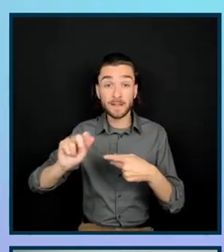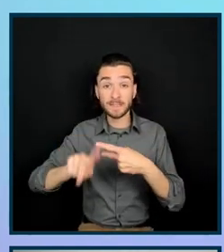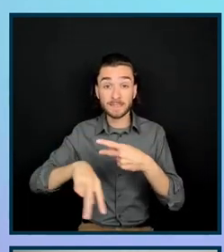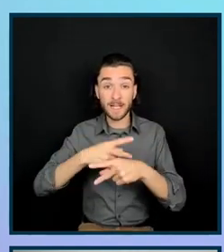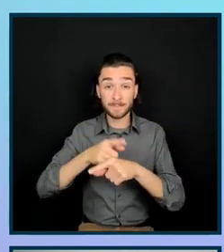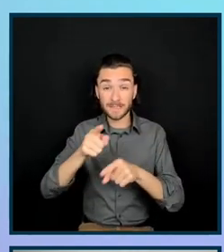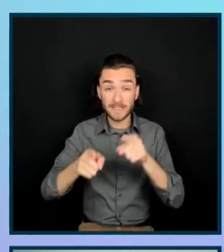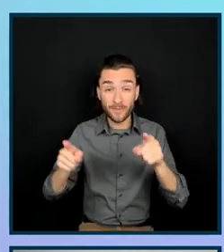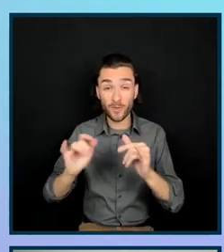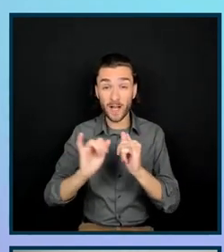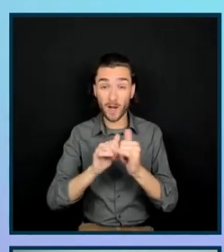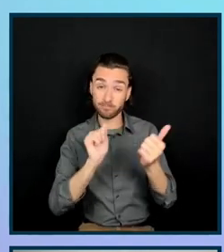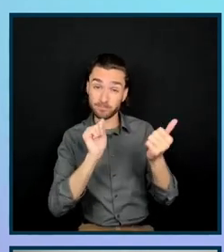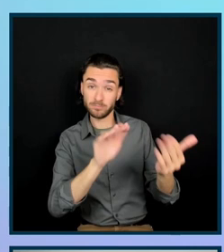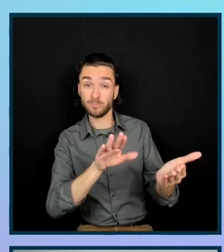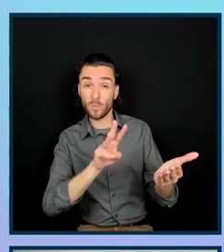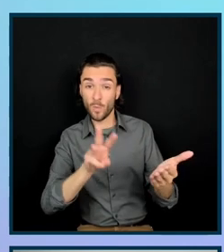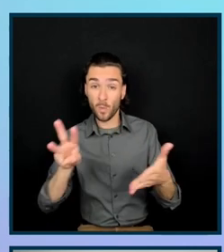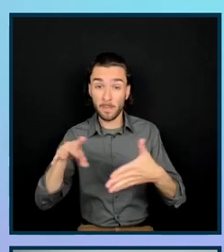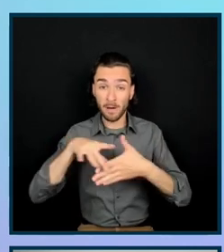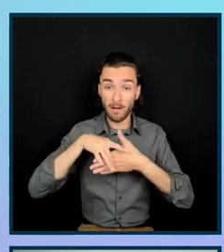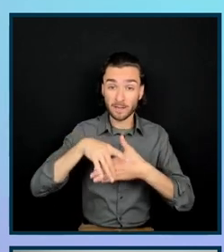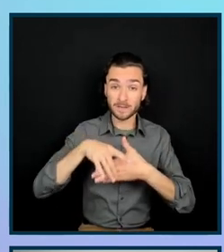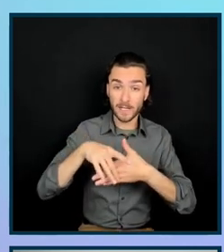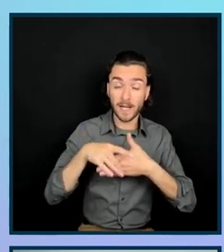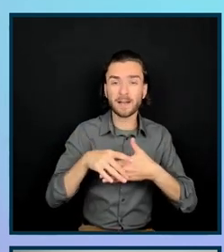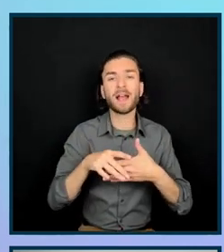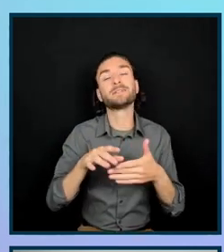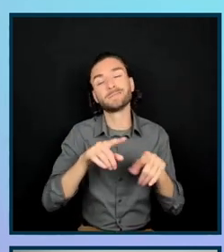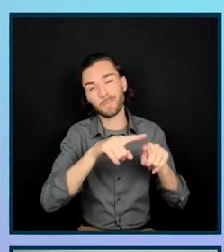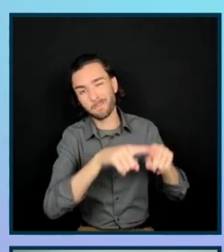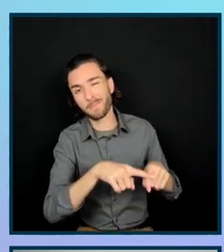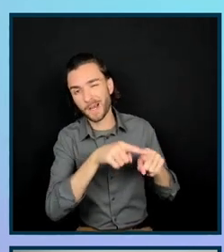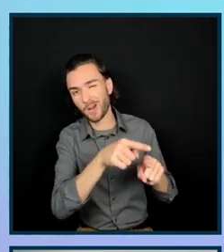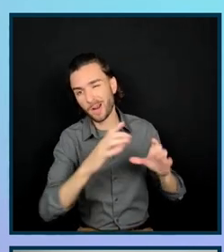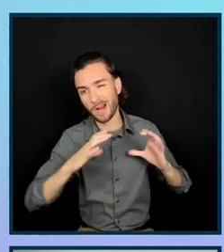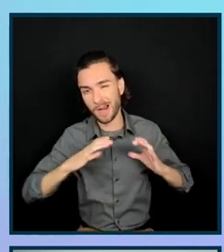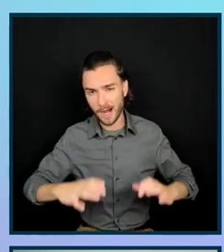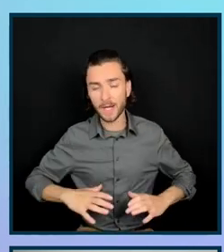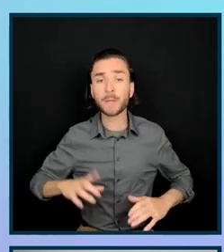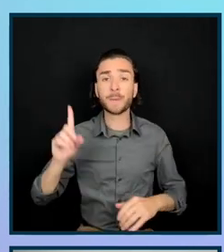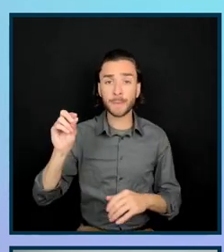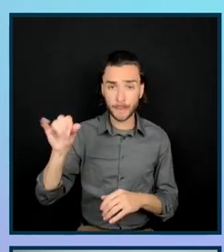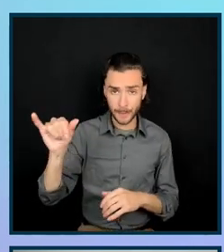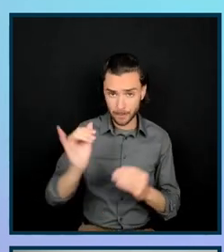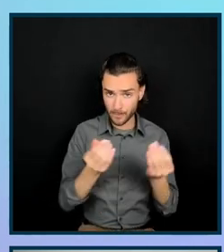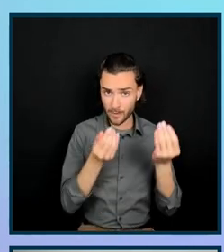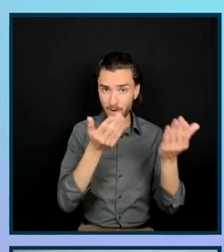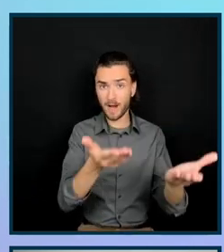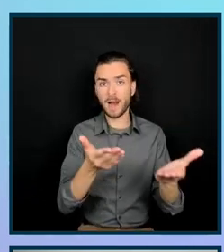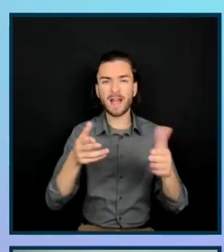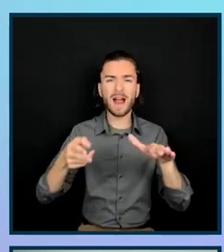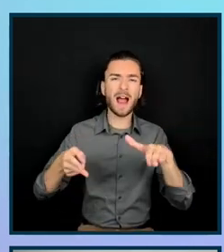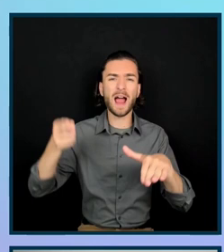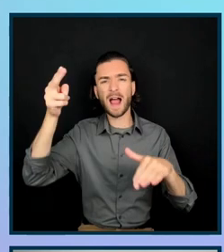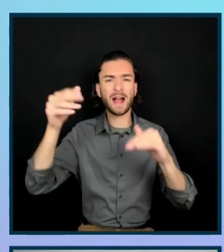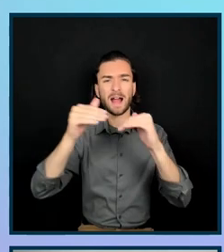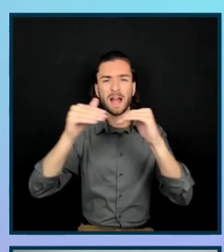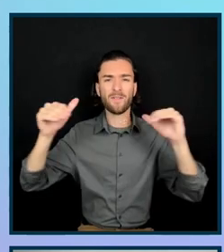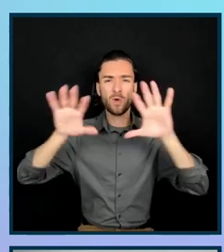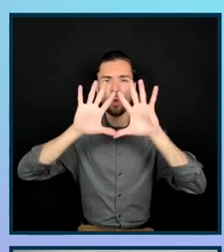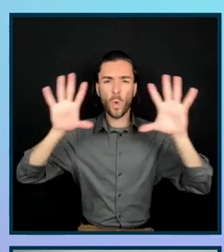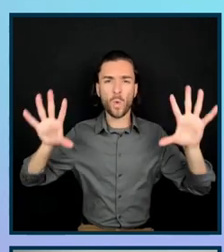interact with web content. And depending on the client, we also provide a high level overview of the business case for accessibility.